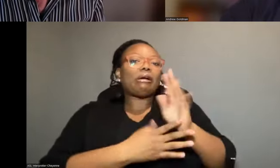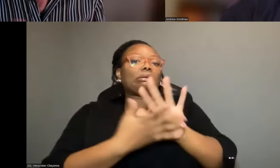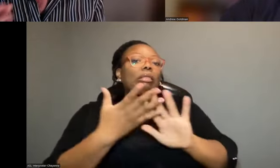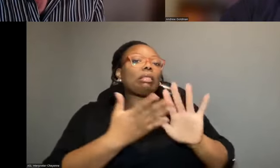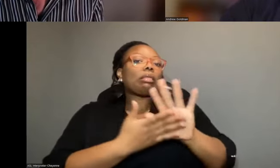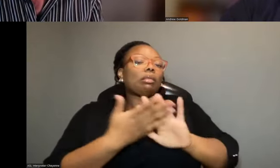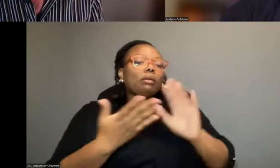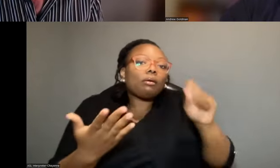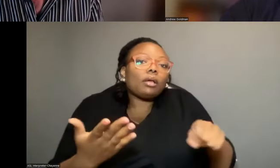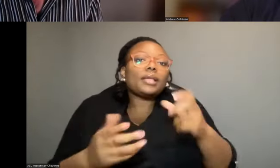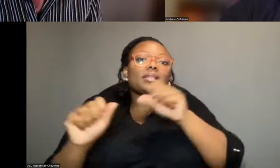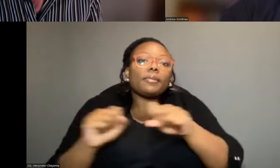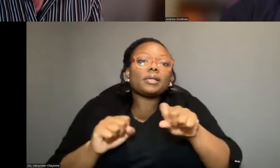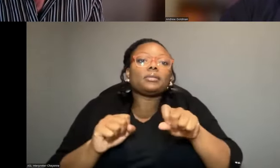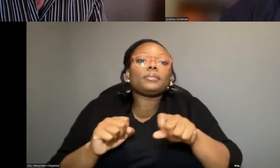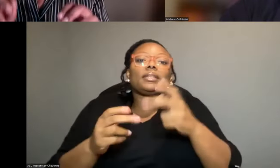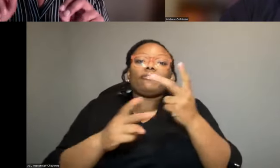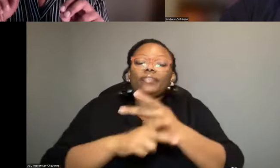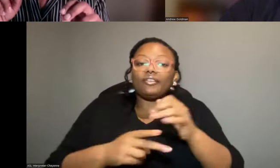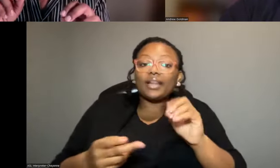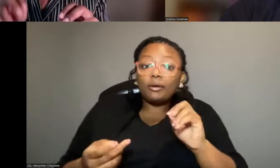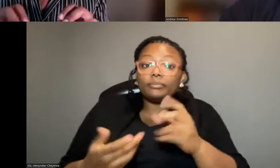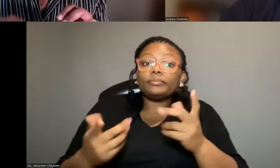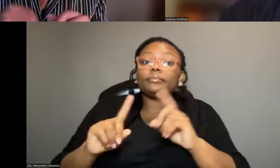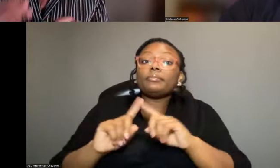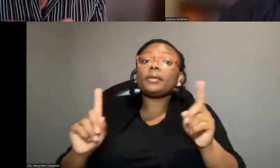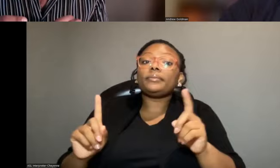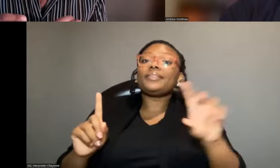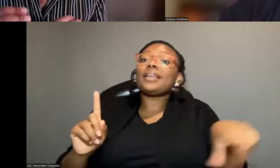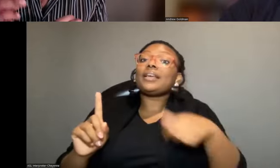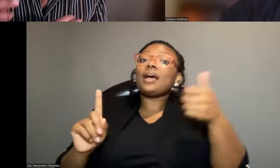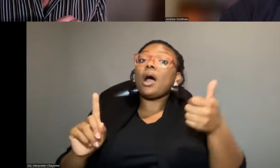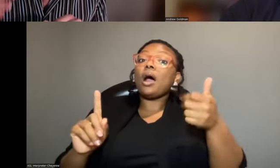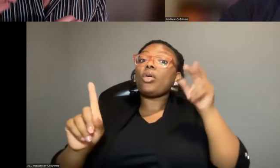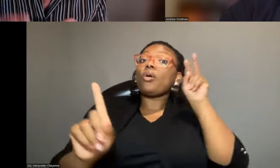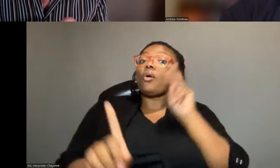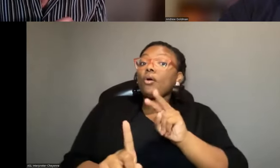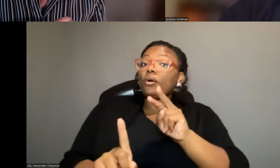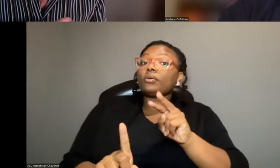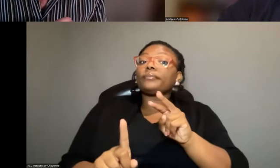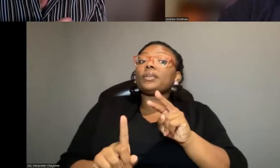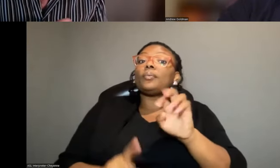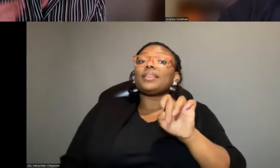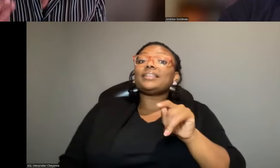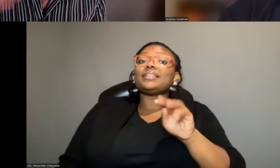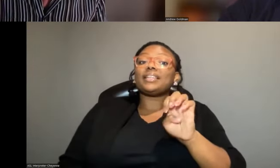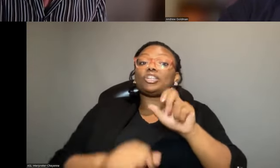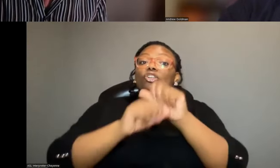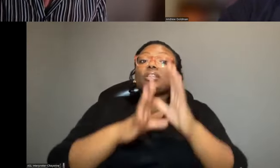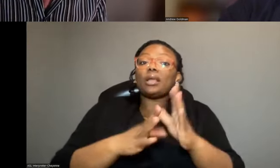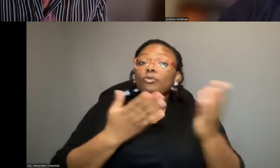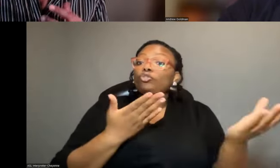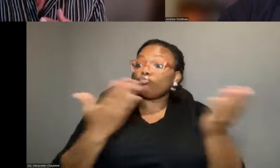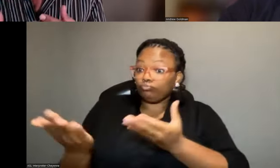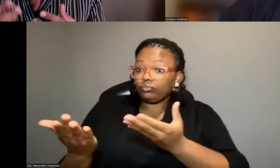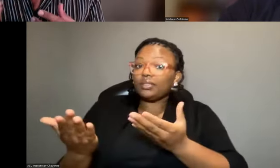we would like. There is the possibilities of figuring it out. The other side of that complication is that when indentured laborers do come, they're treated in a